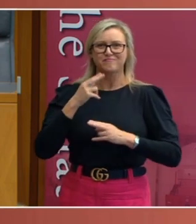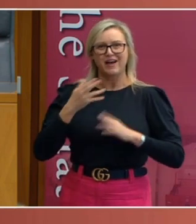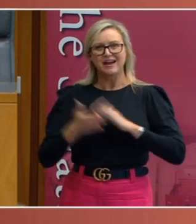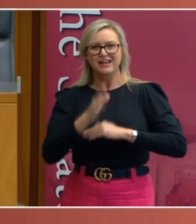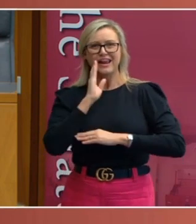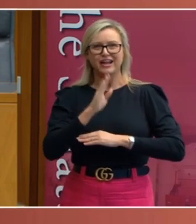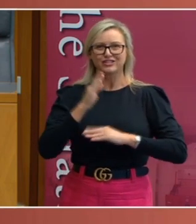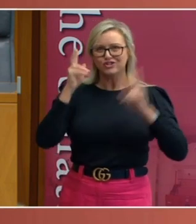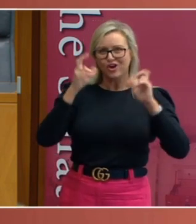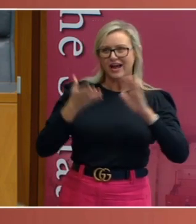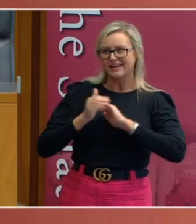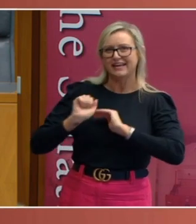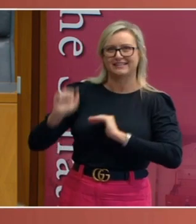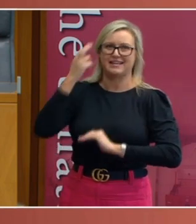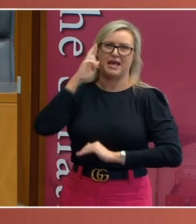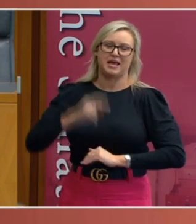wonderful as Harry.